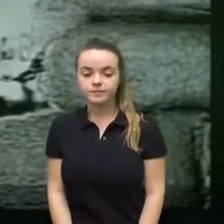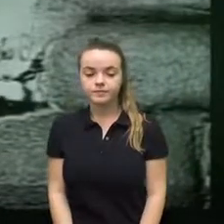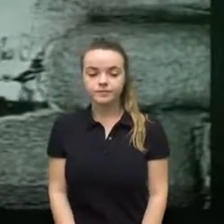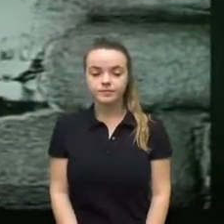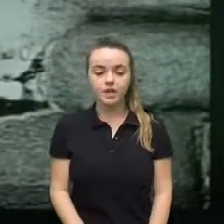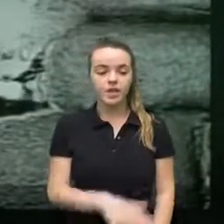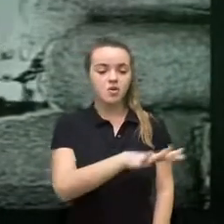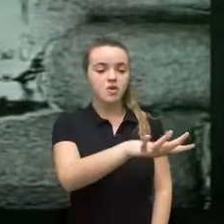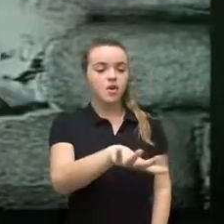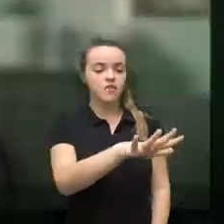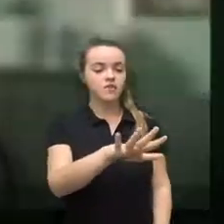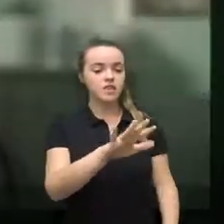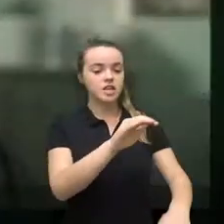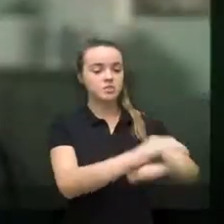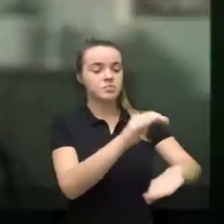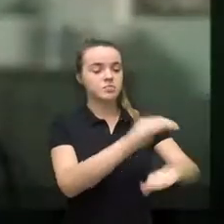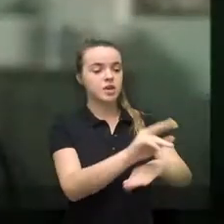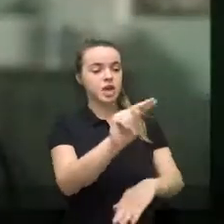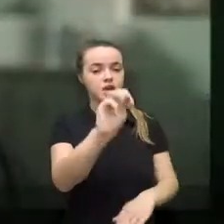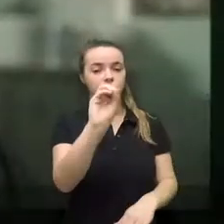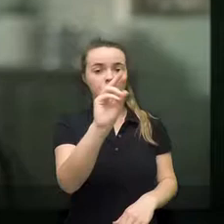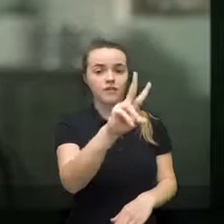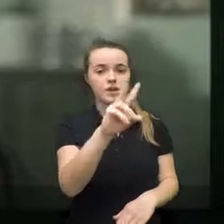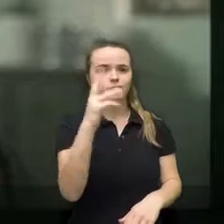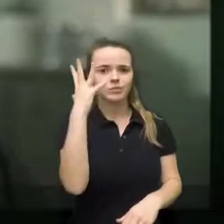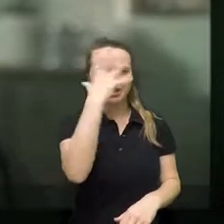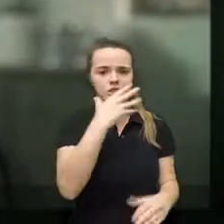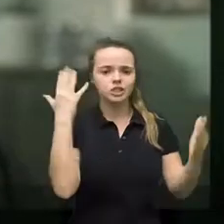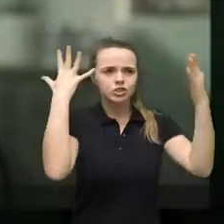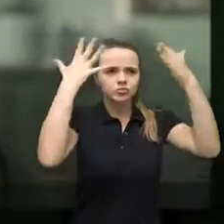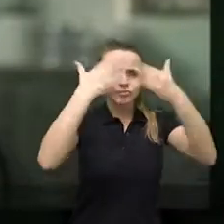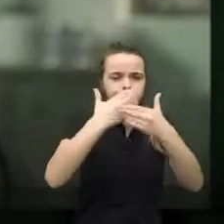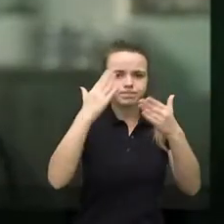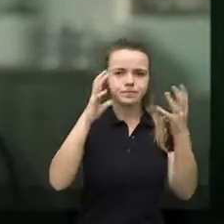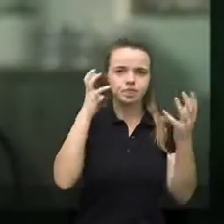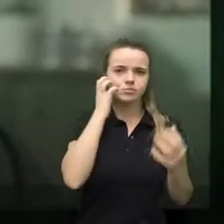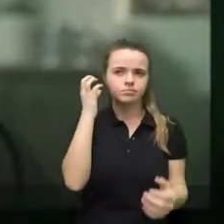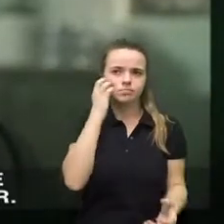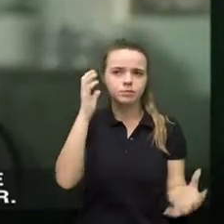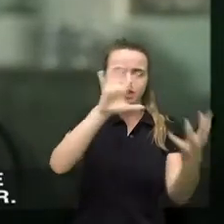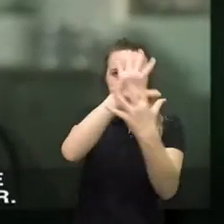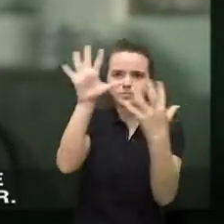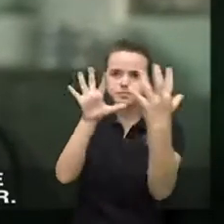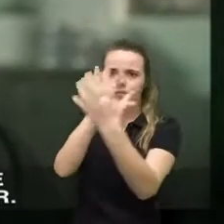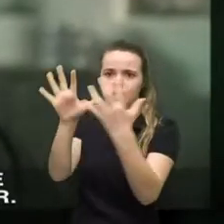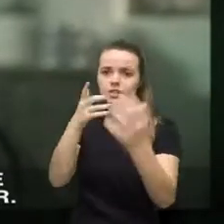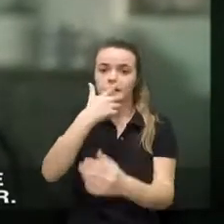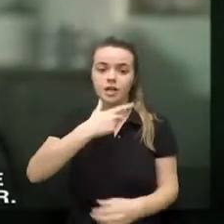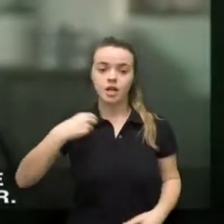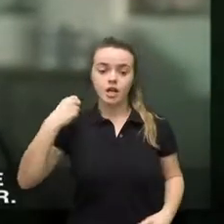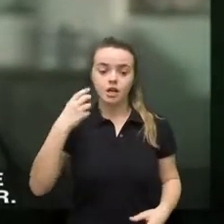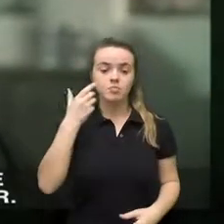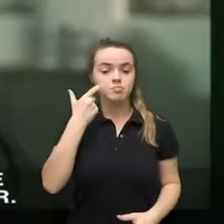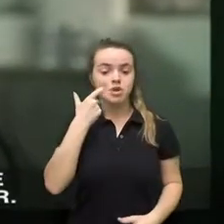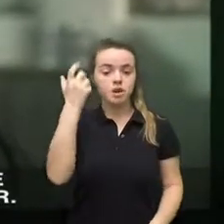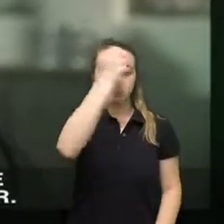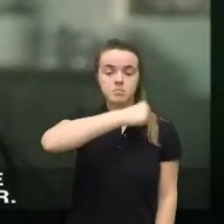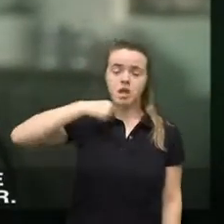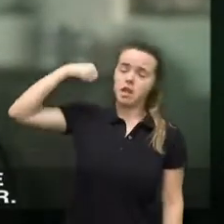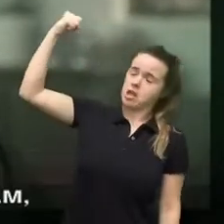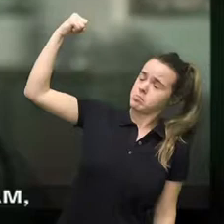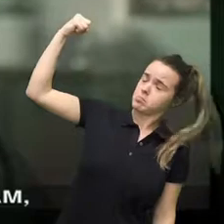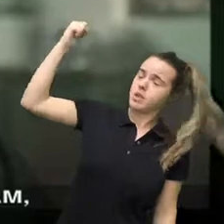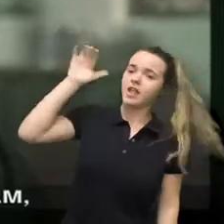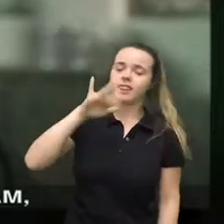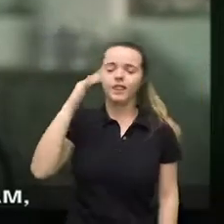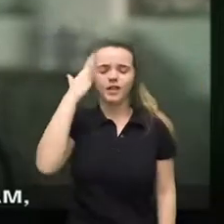November in London dark heavy fog no wonder British people hang themselves in winter